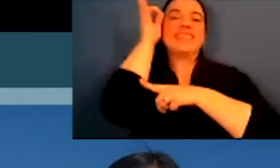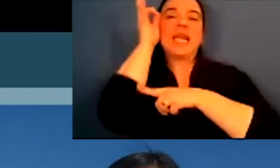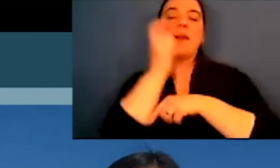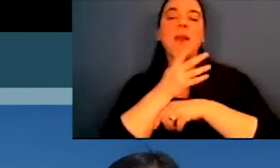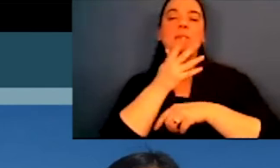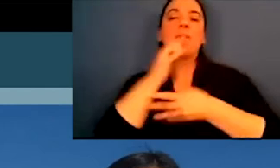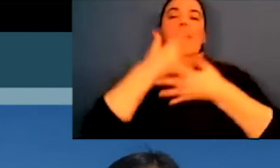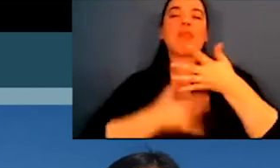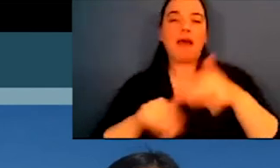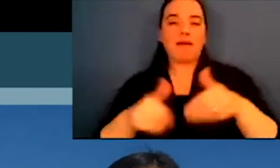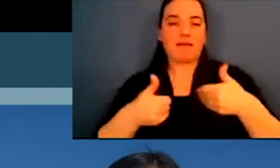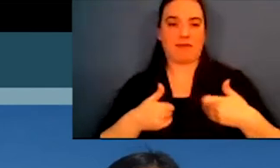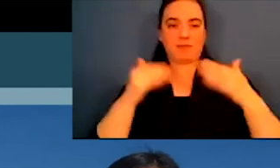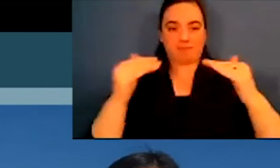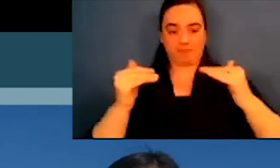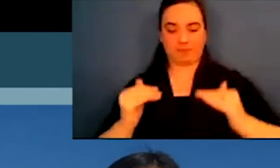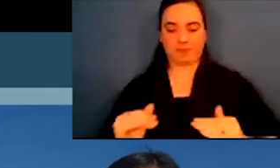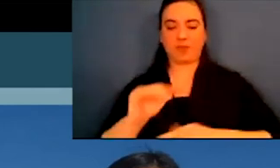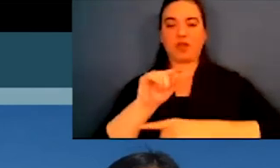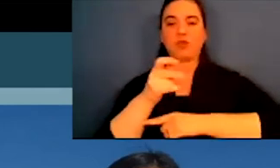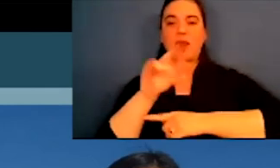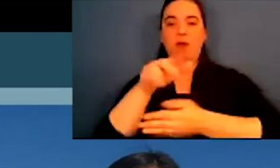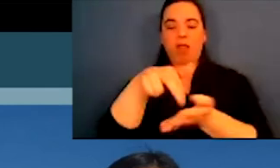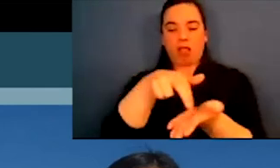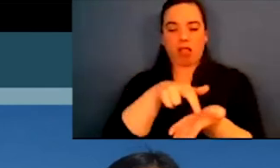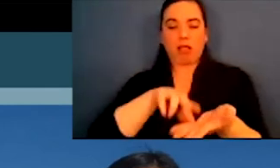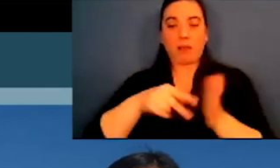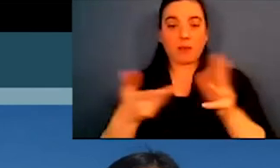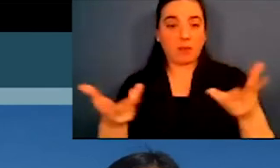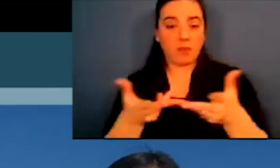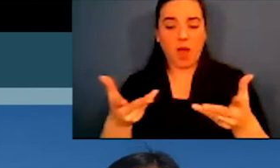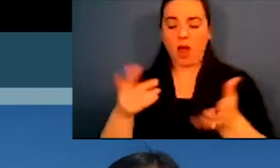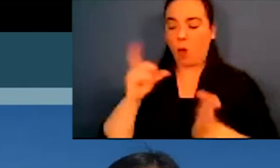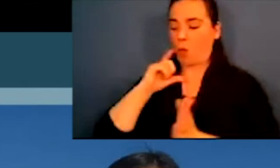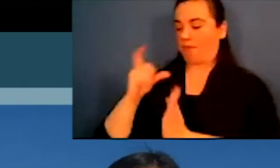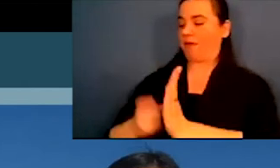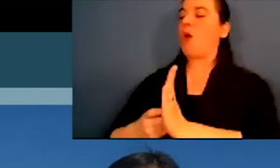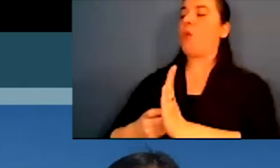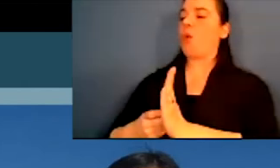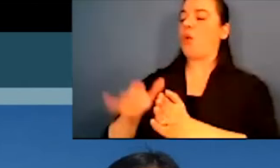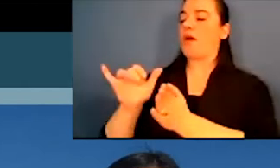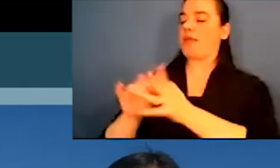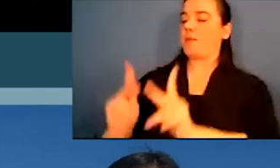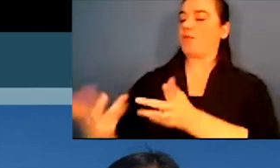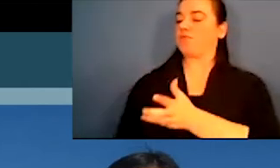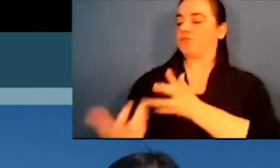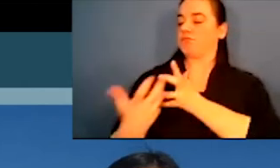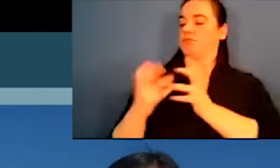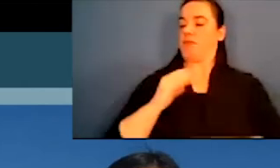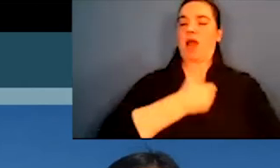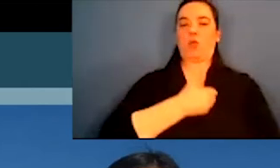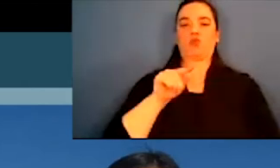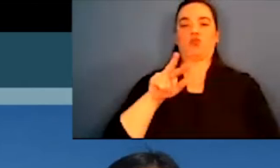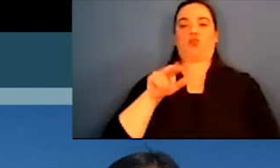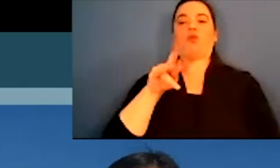Indian blood than an individual possesses. And there's tribal enrollment. Enrollment is the act of recognition